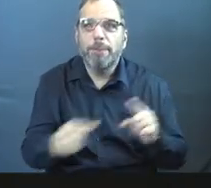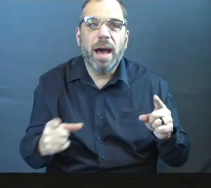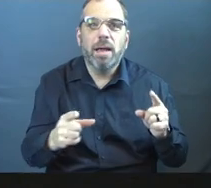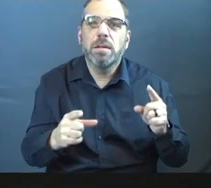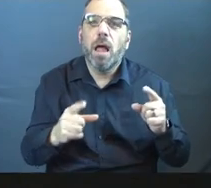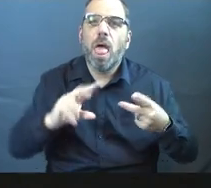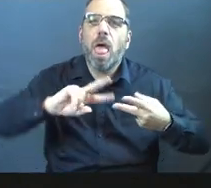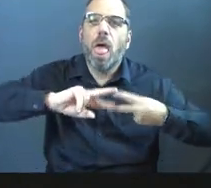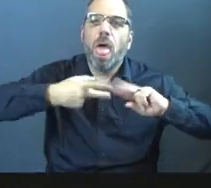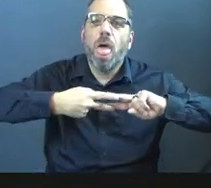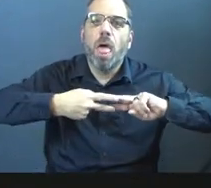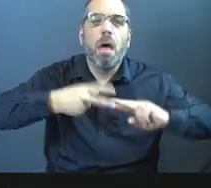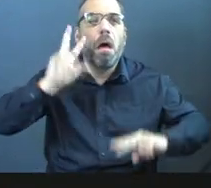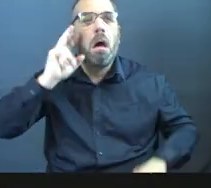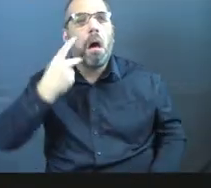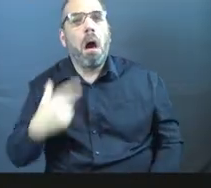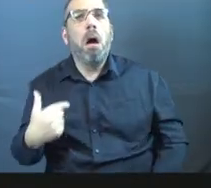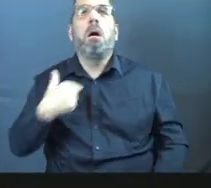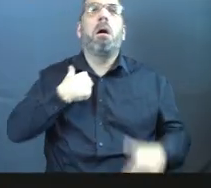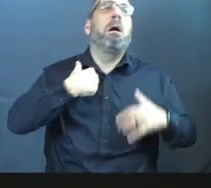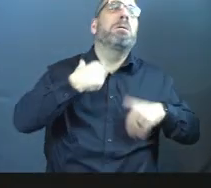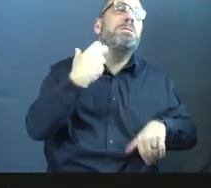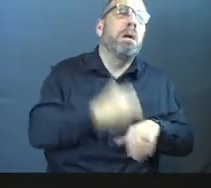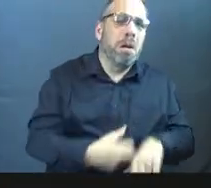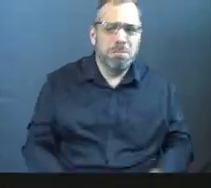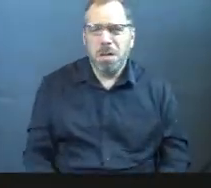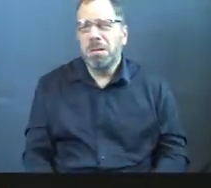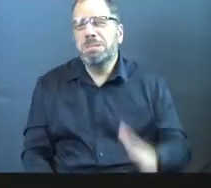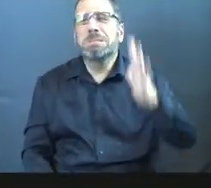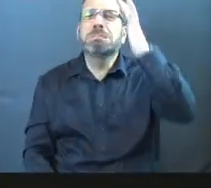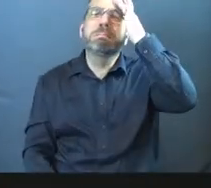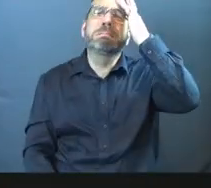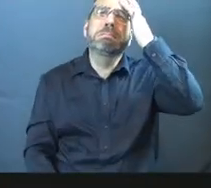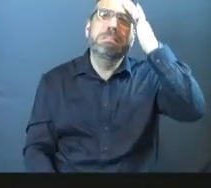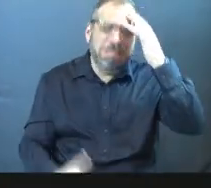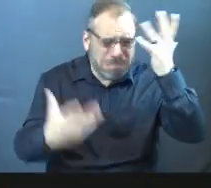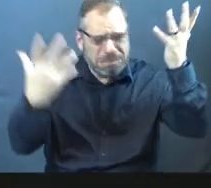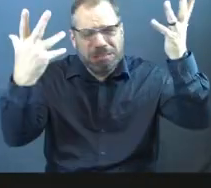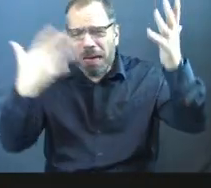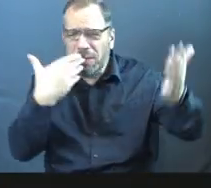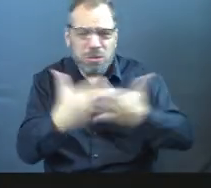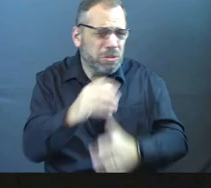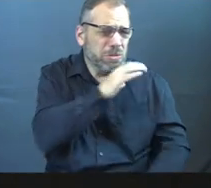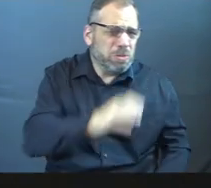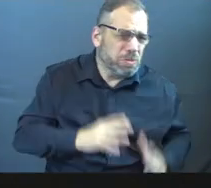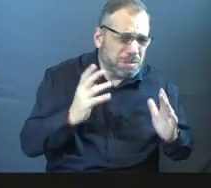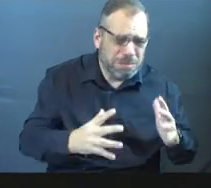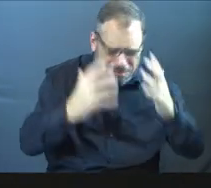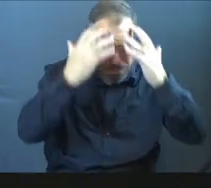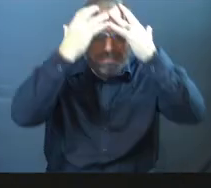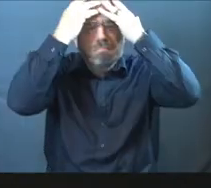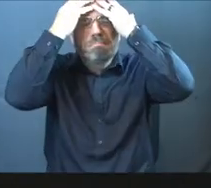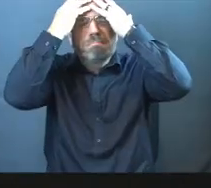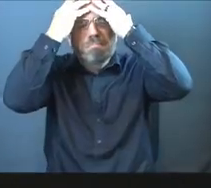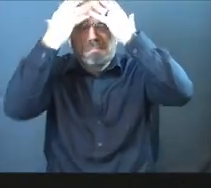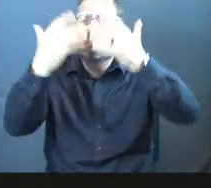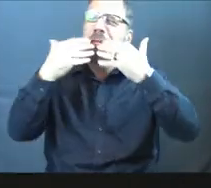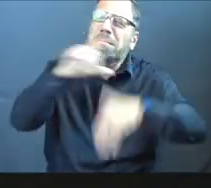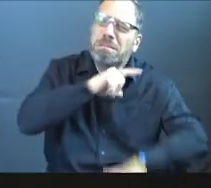it mixed up and we're like, oh, this is just so hard. I don't know how. I'm just such a good Christian. Thank you, Lord.